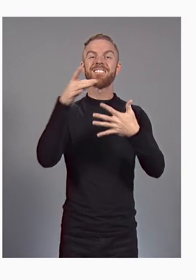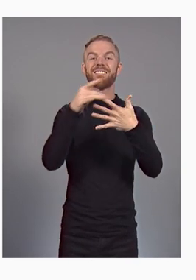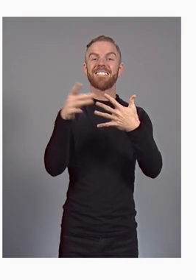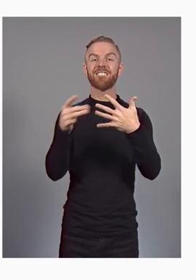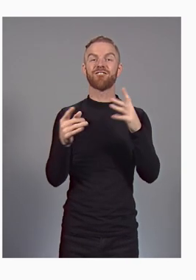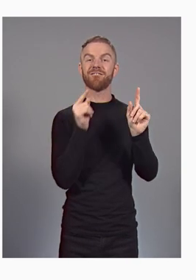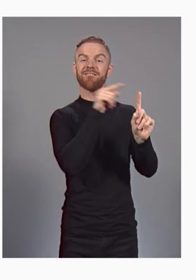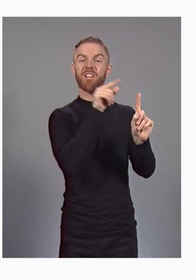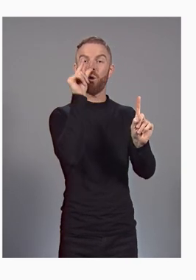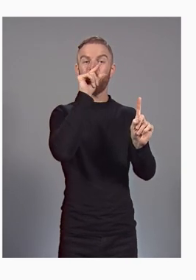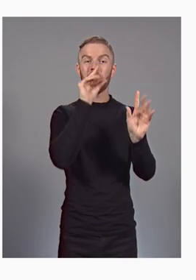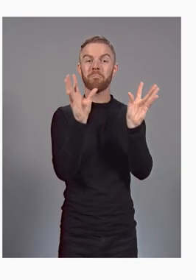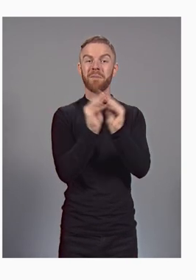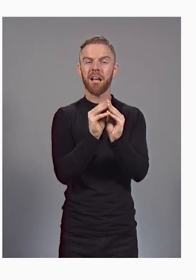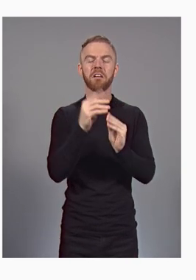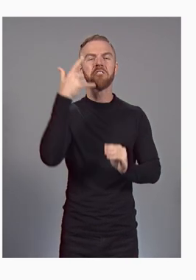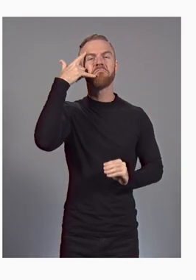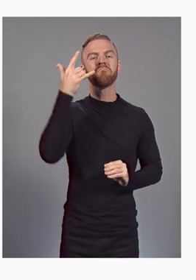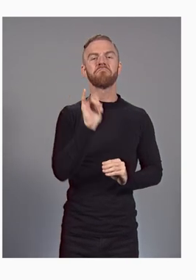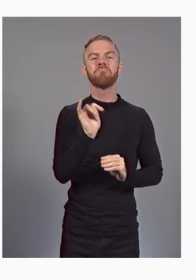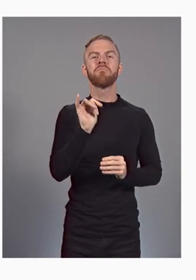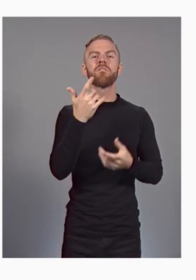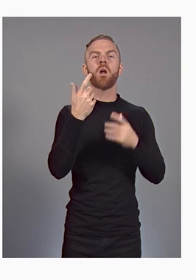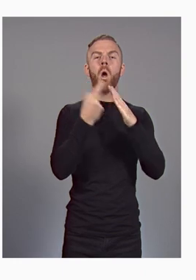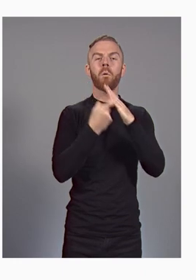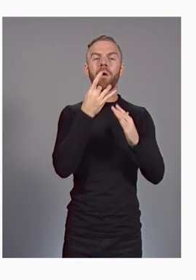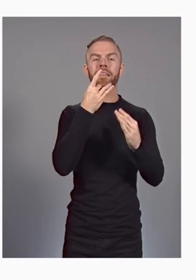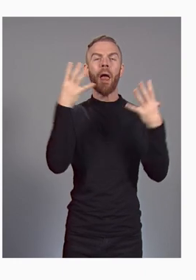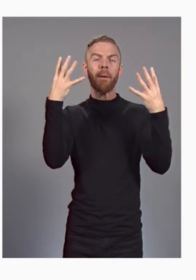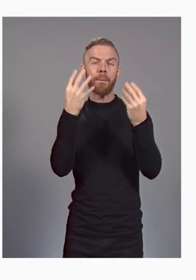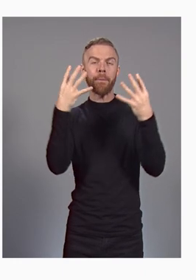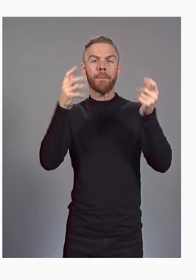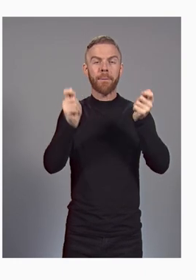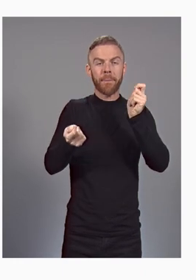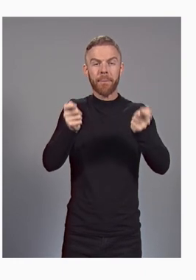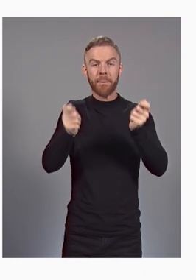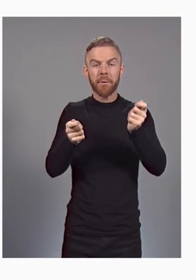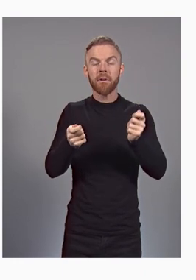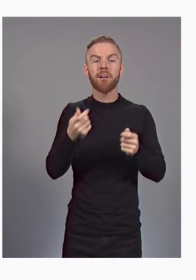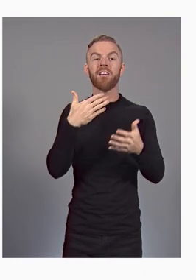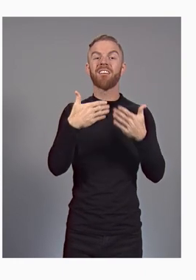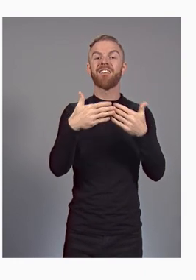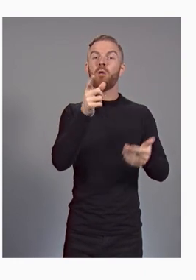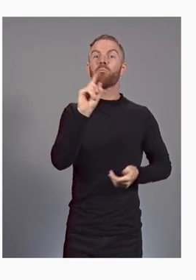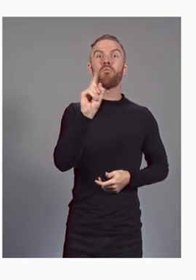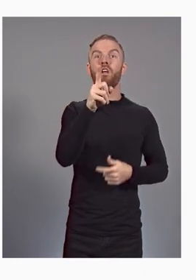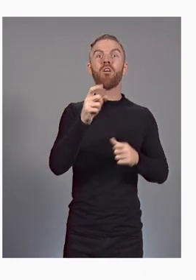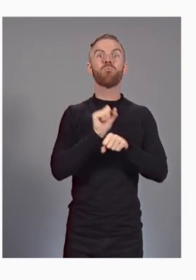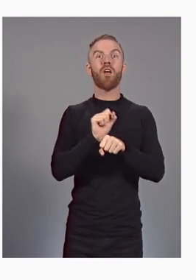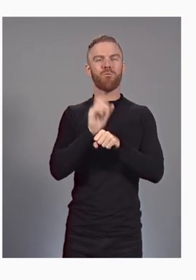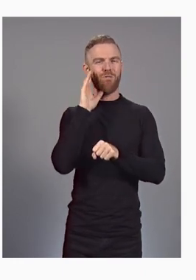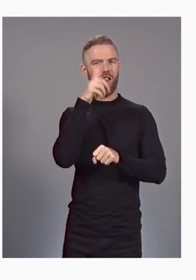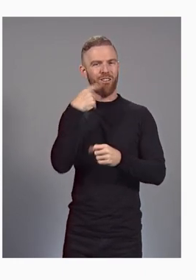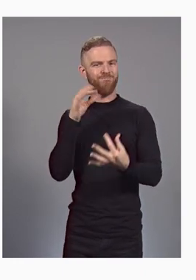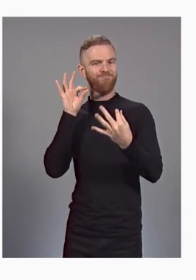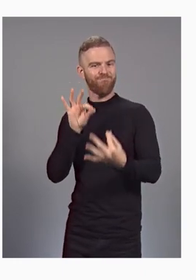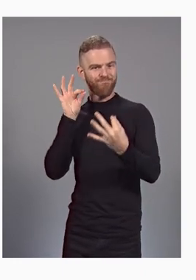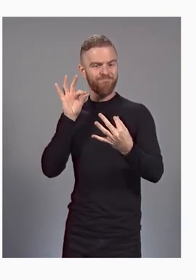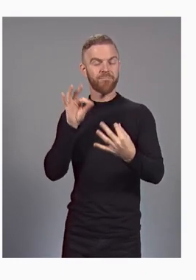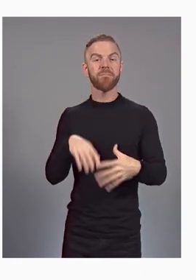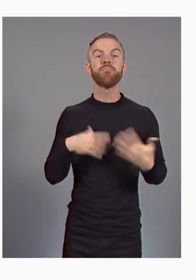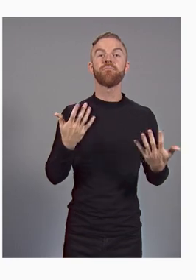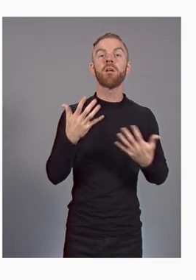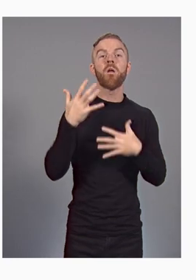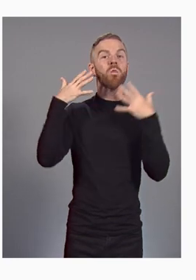Google Meet product, like automatic light adjustments, so wherever you're working, you look your best. Noise cancellation